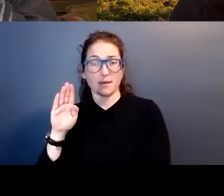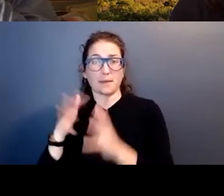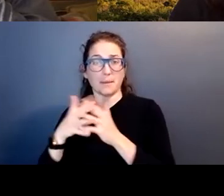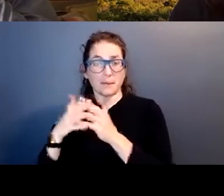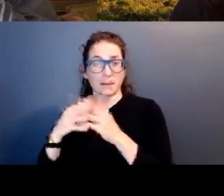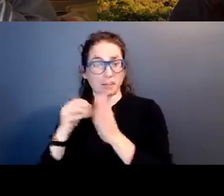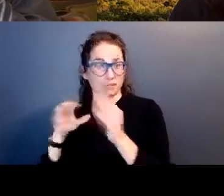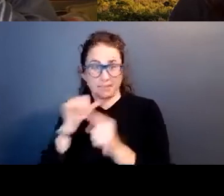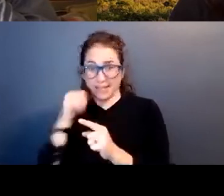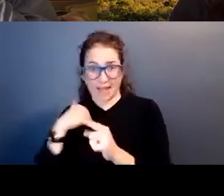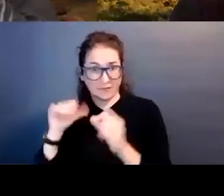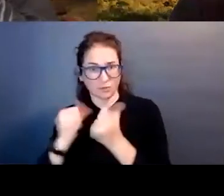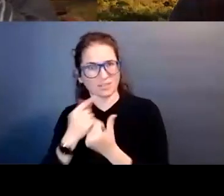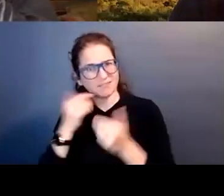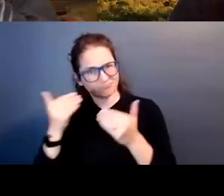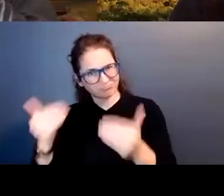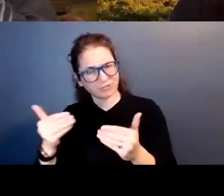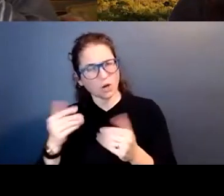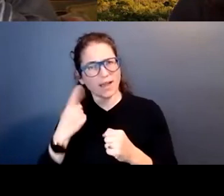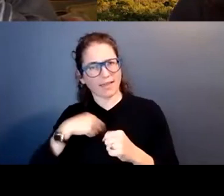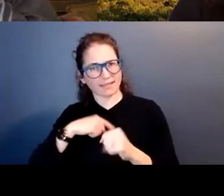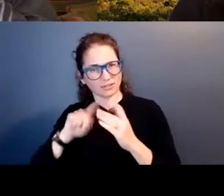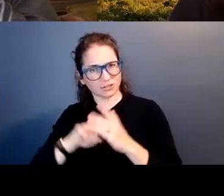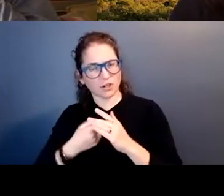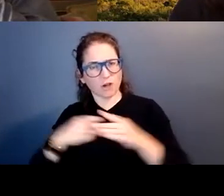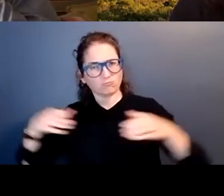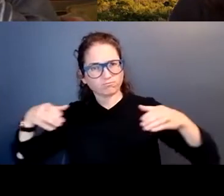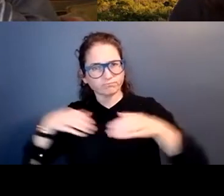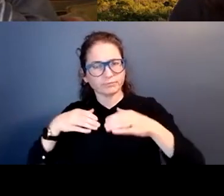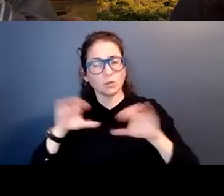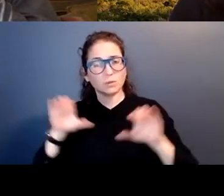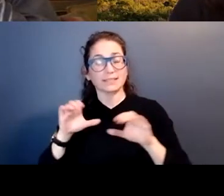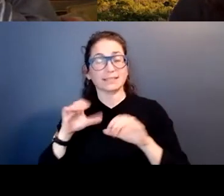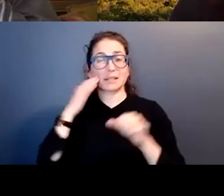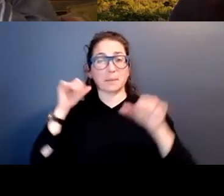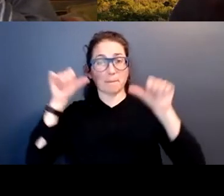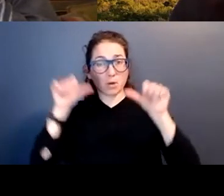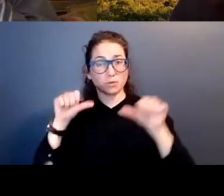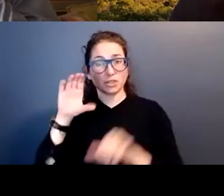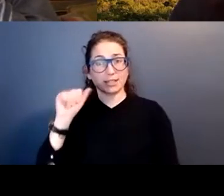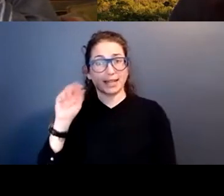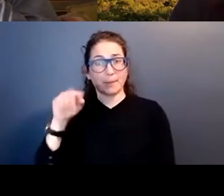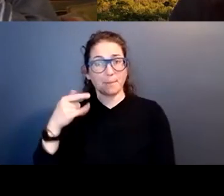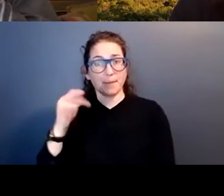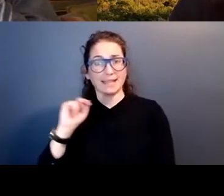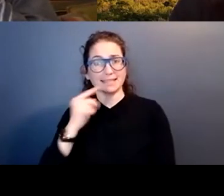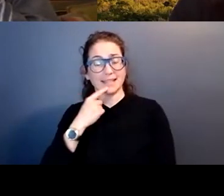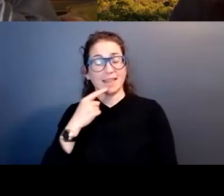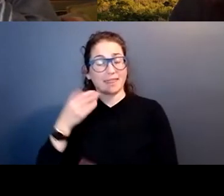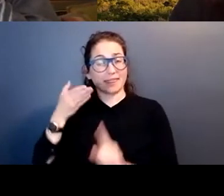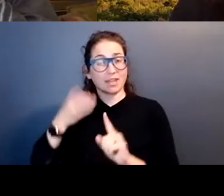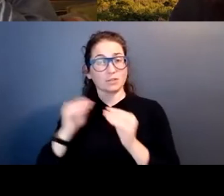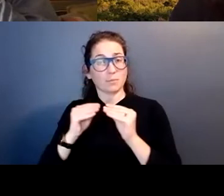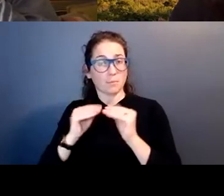an association. And I said, let's do a campaign. And so what we did was a campaign, poster campaign called there's more to me than what you see